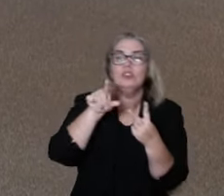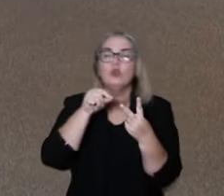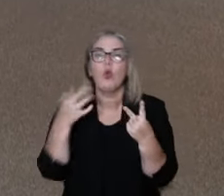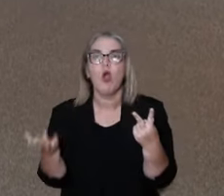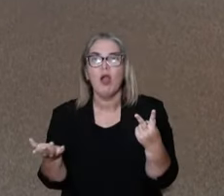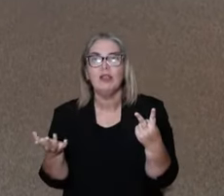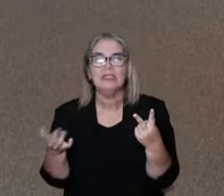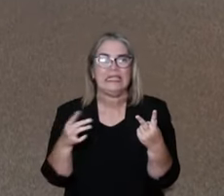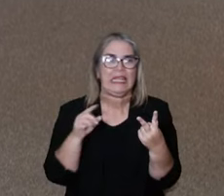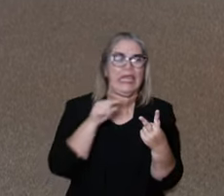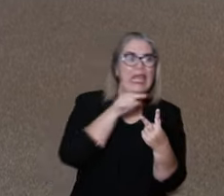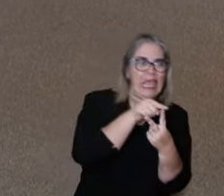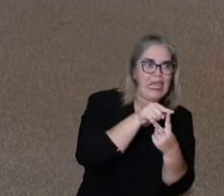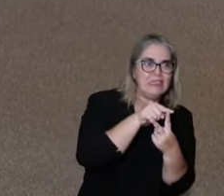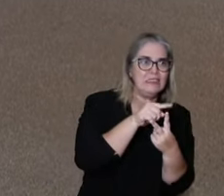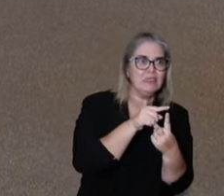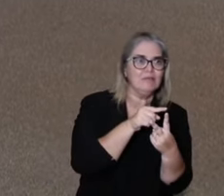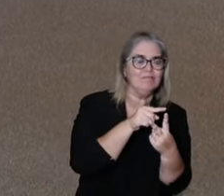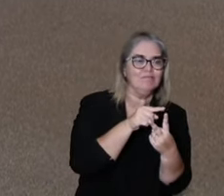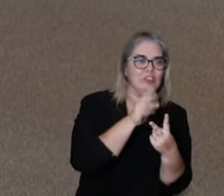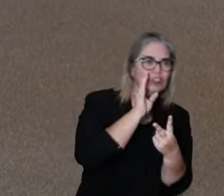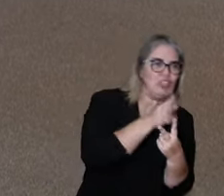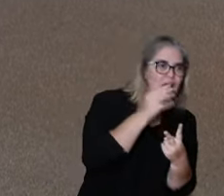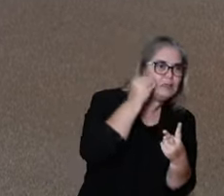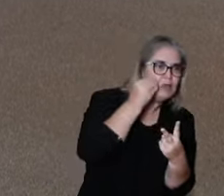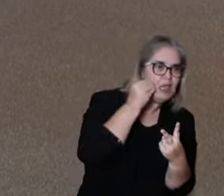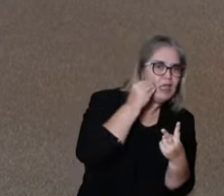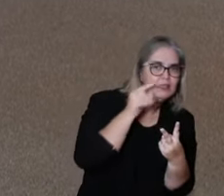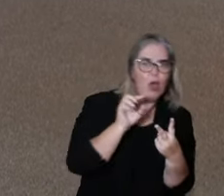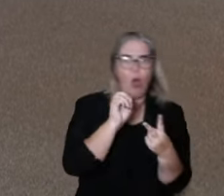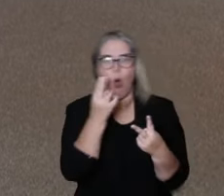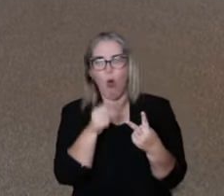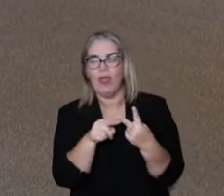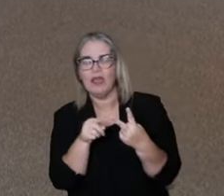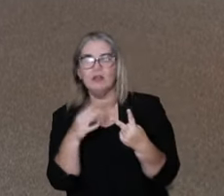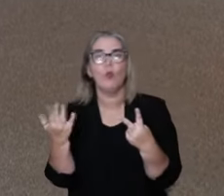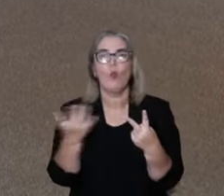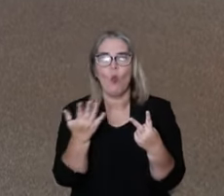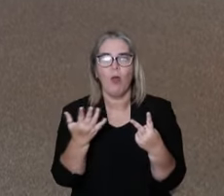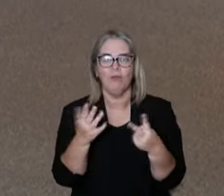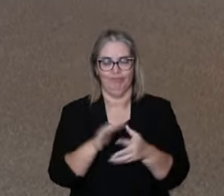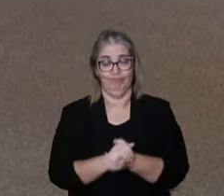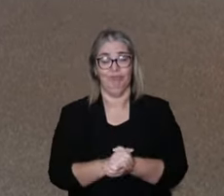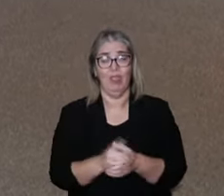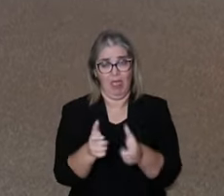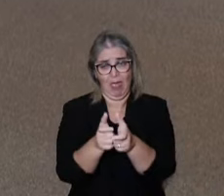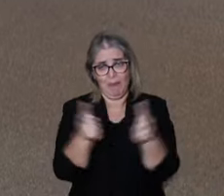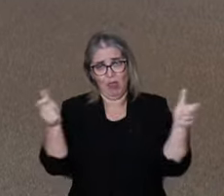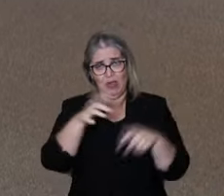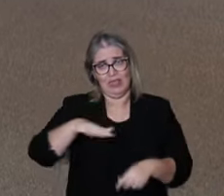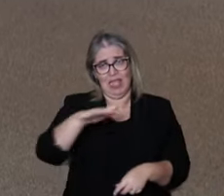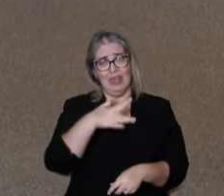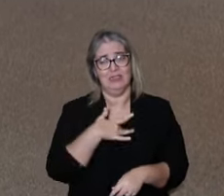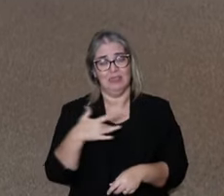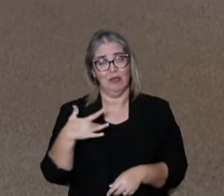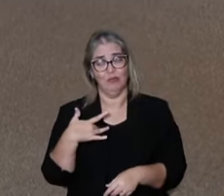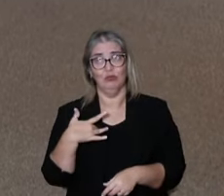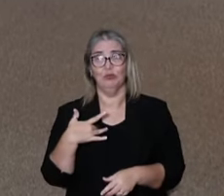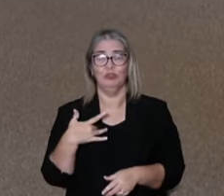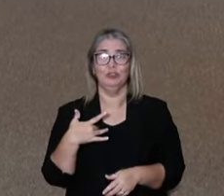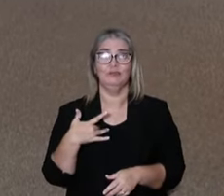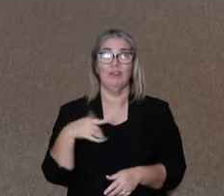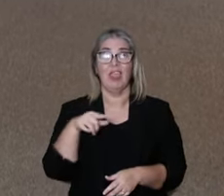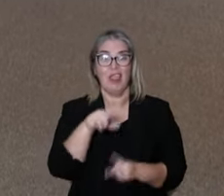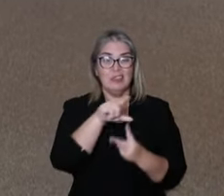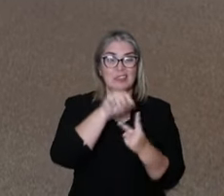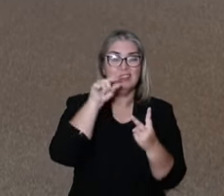have to choose either this or that knowledge. Health most of the health systems